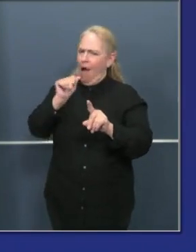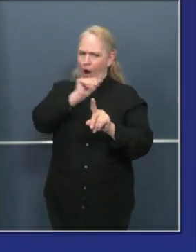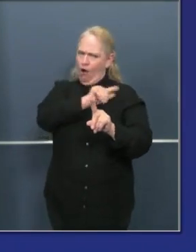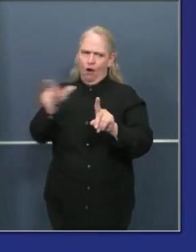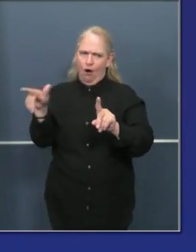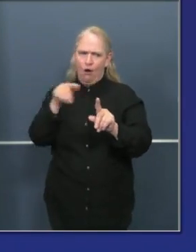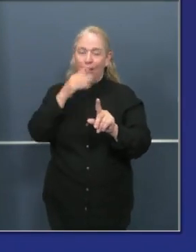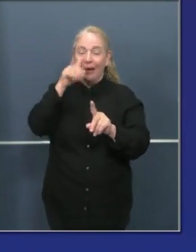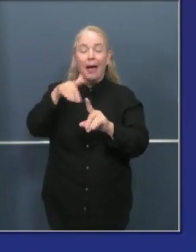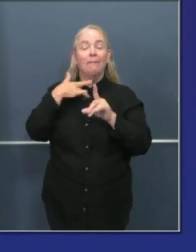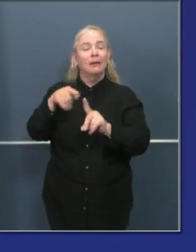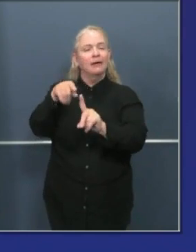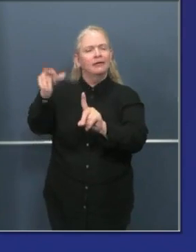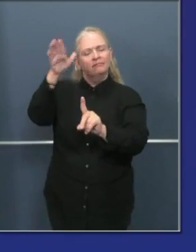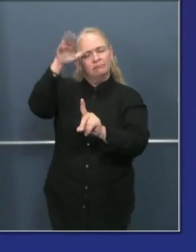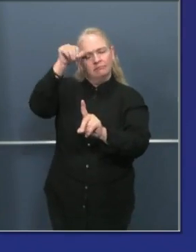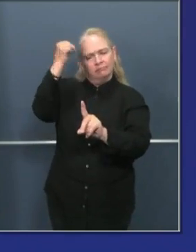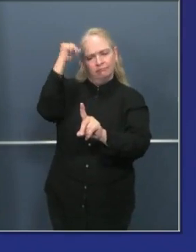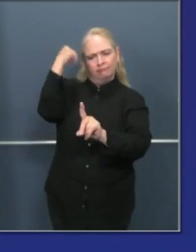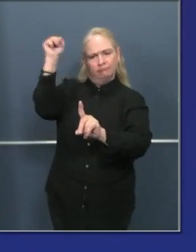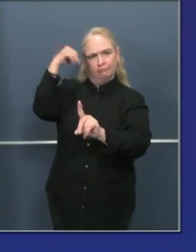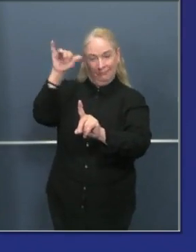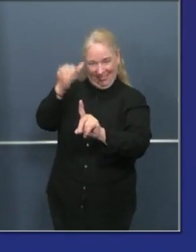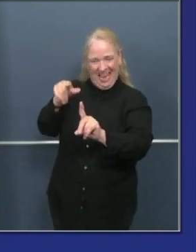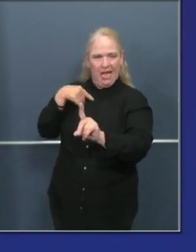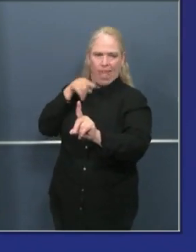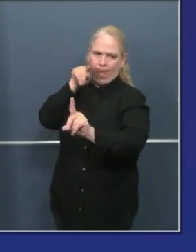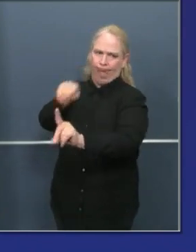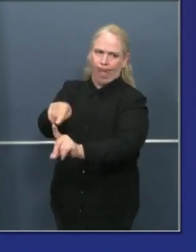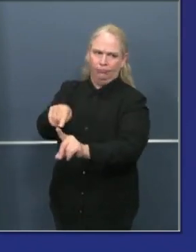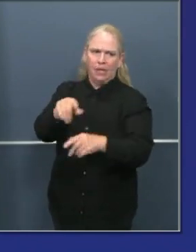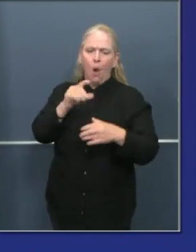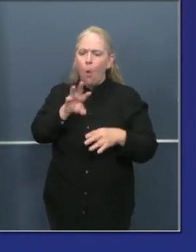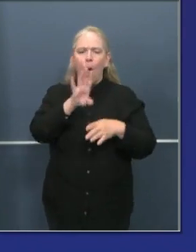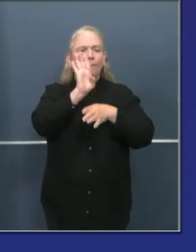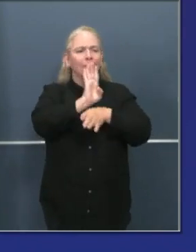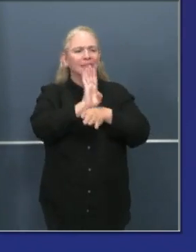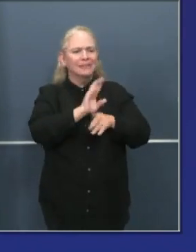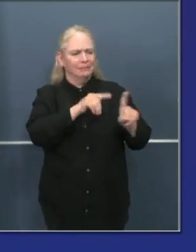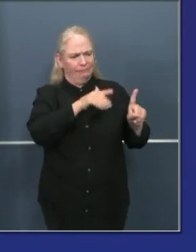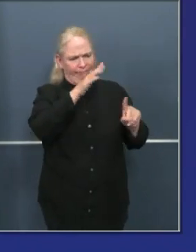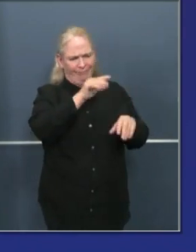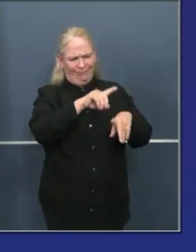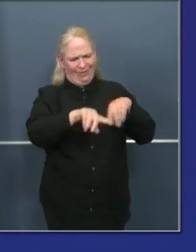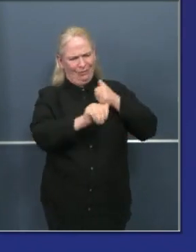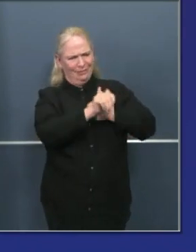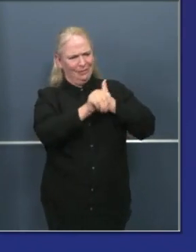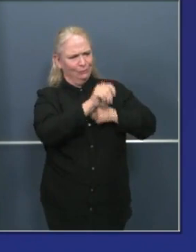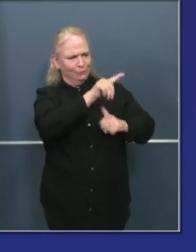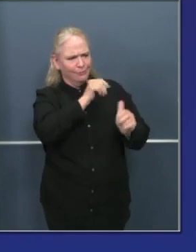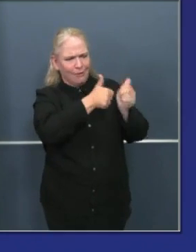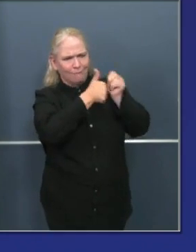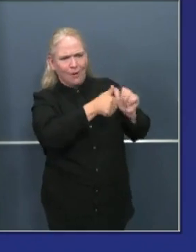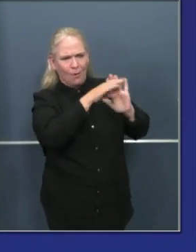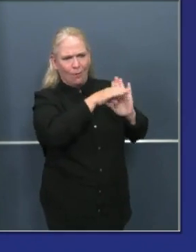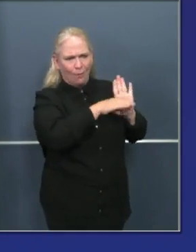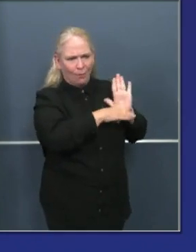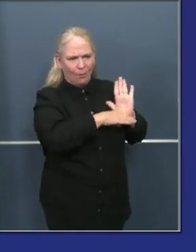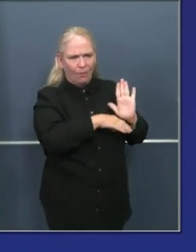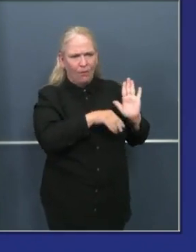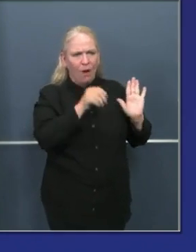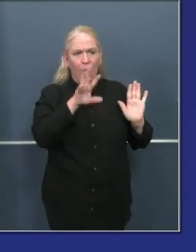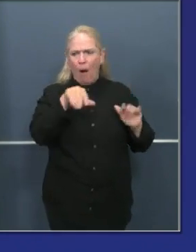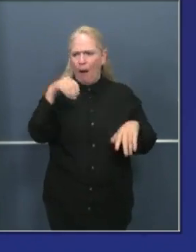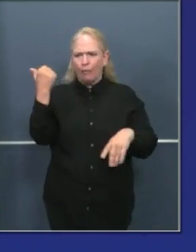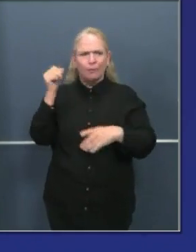have high-risk workplaces, or we have industries that should be operating at a scale,